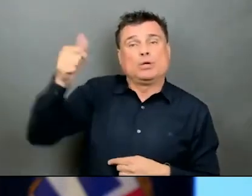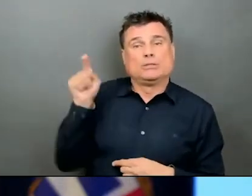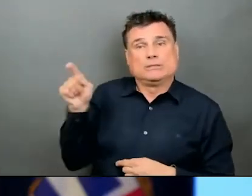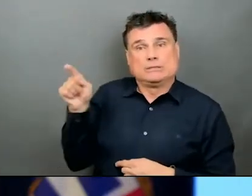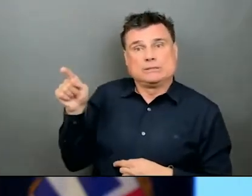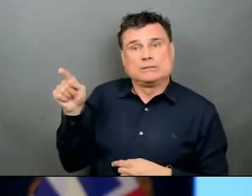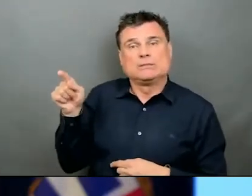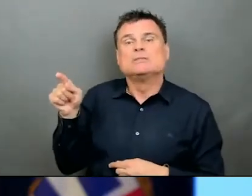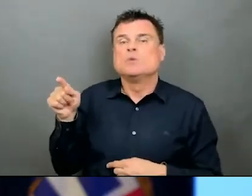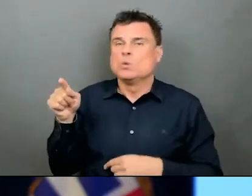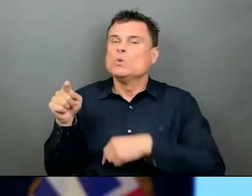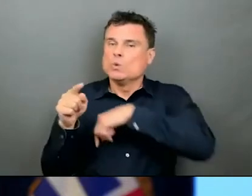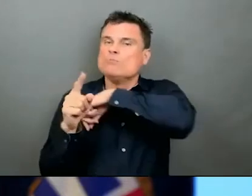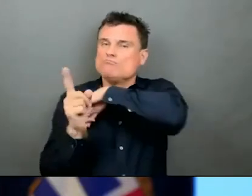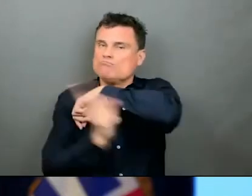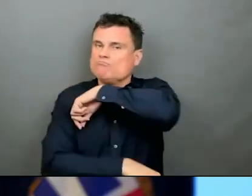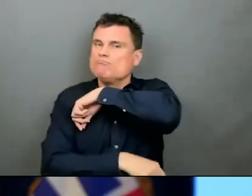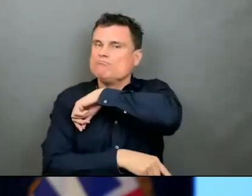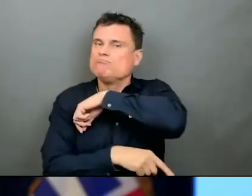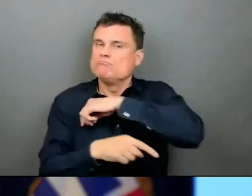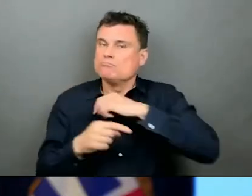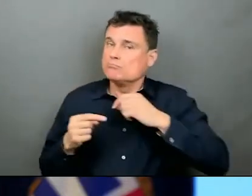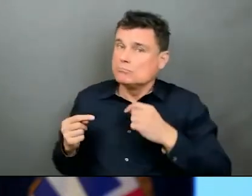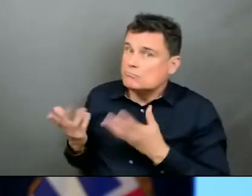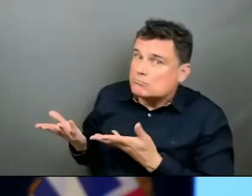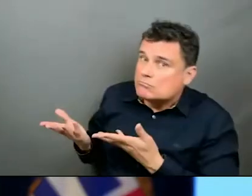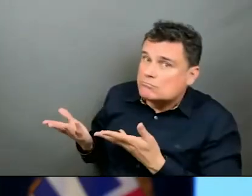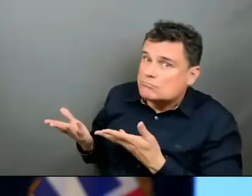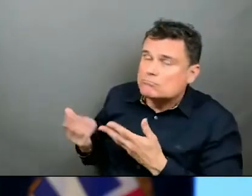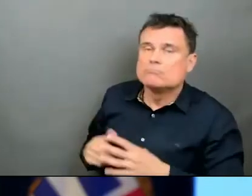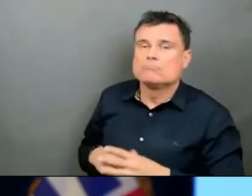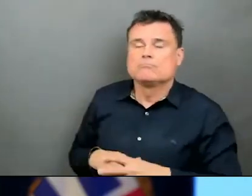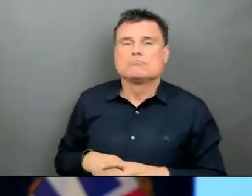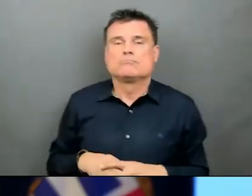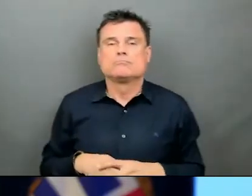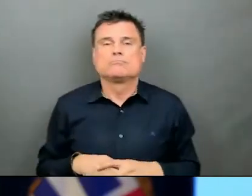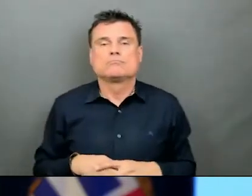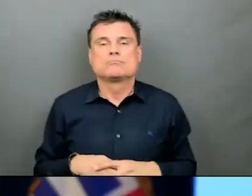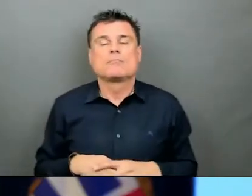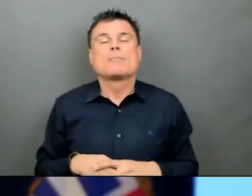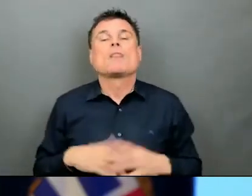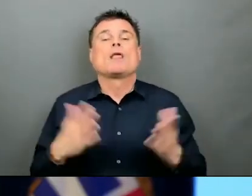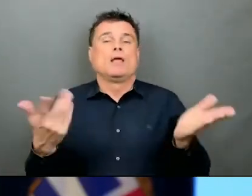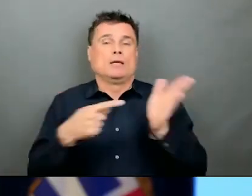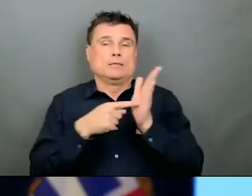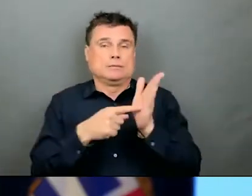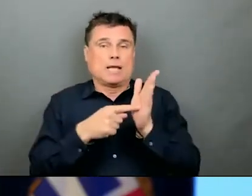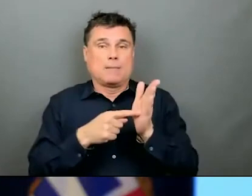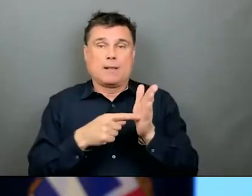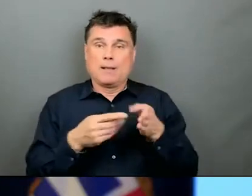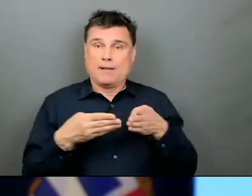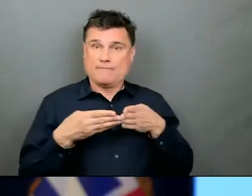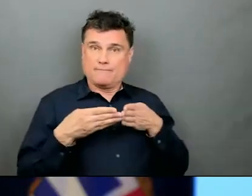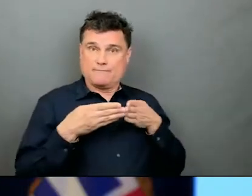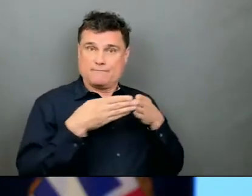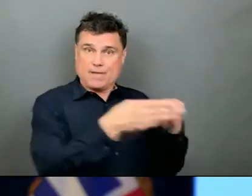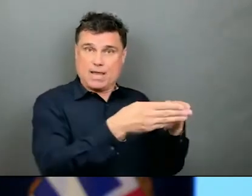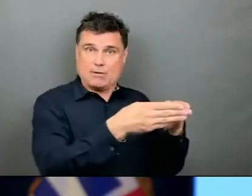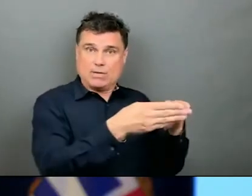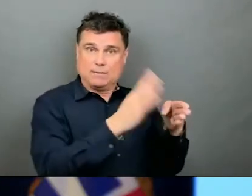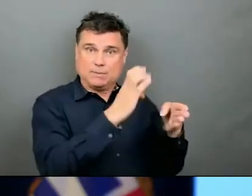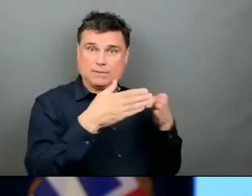be? So, for example, on the ferry, you could be denied your booking,